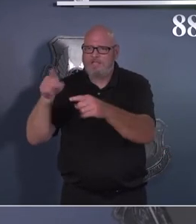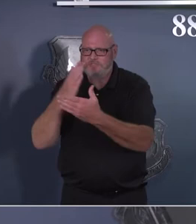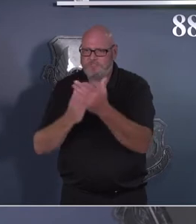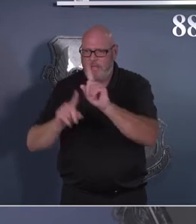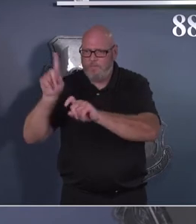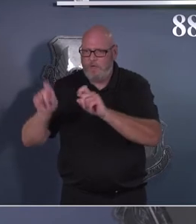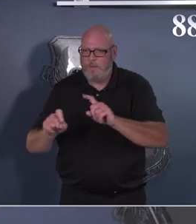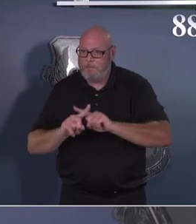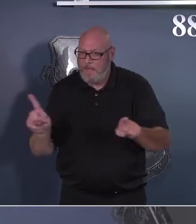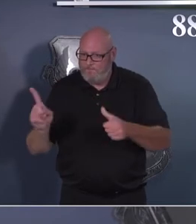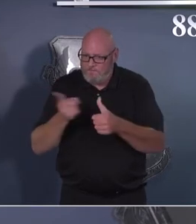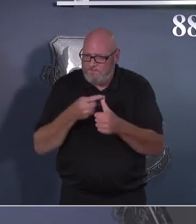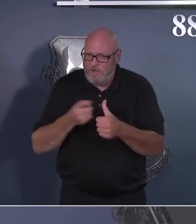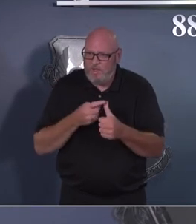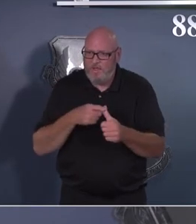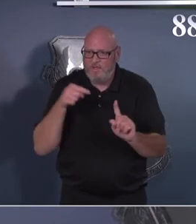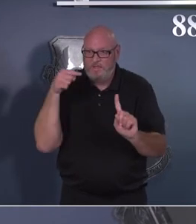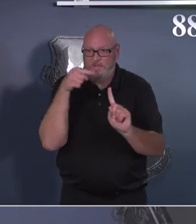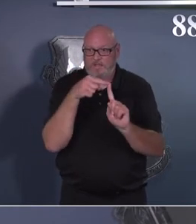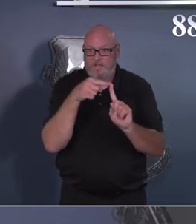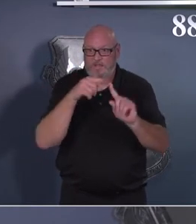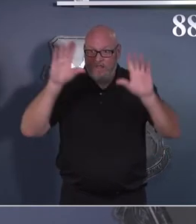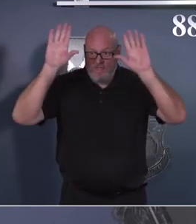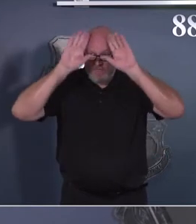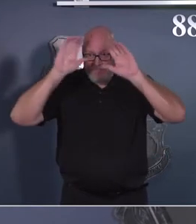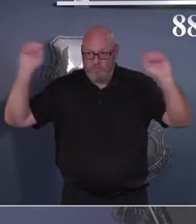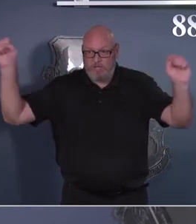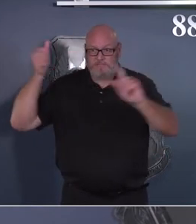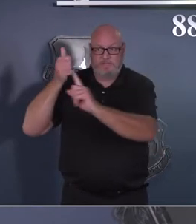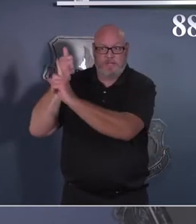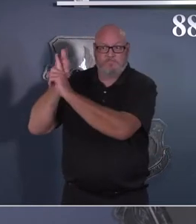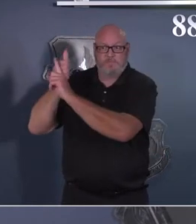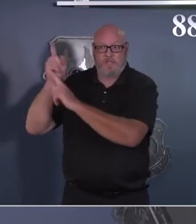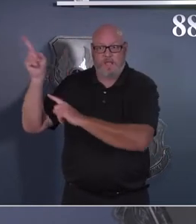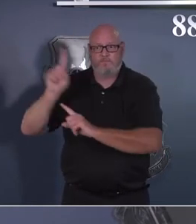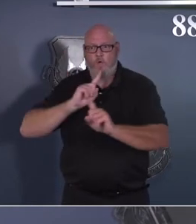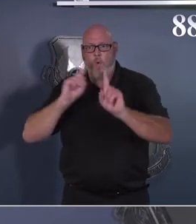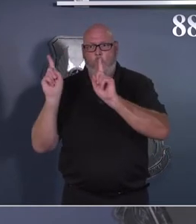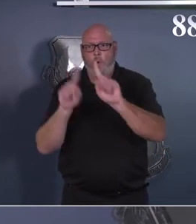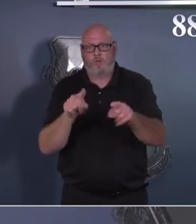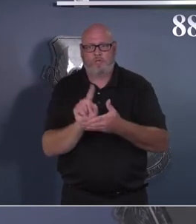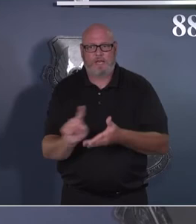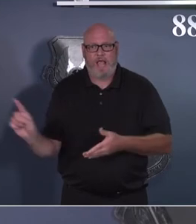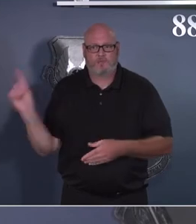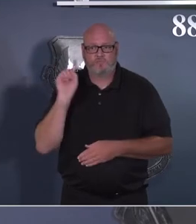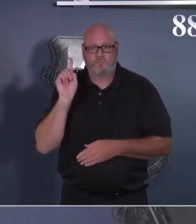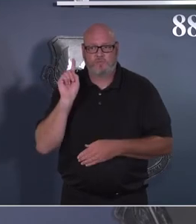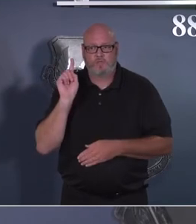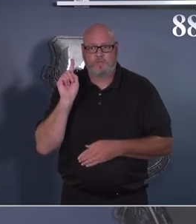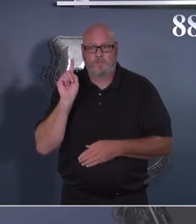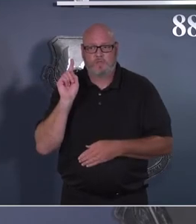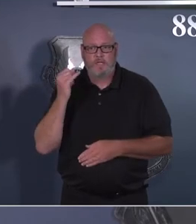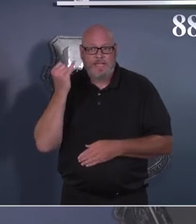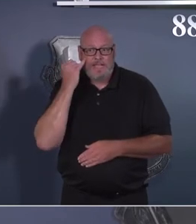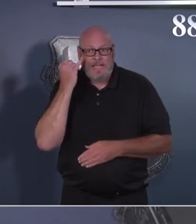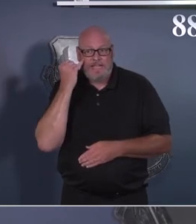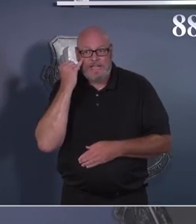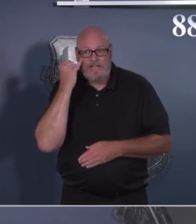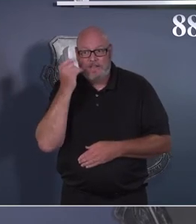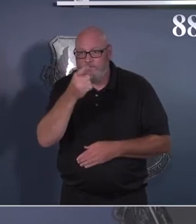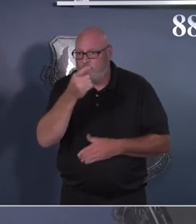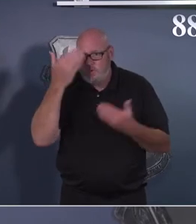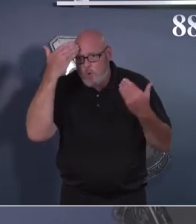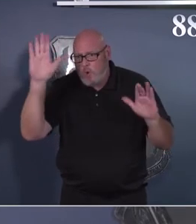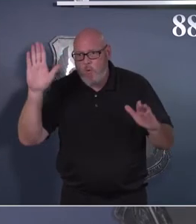president's executive order that he rolled out with last week. And just for a refresher for those that aren't familiar with it,